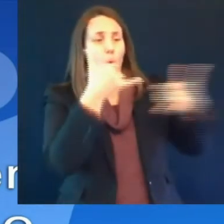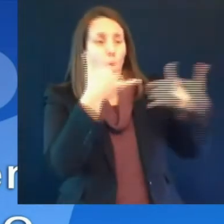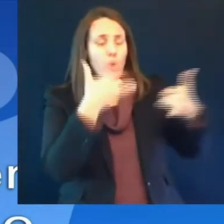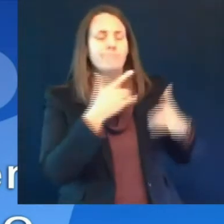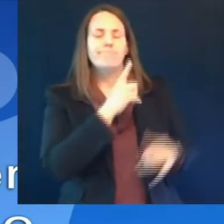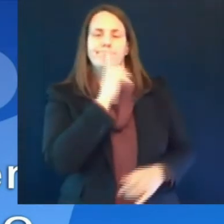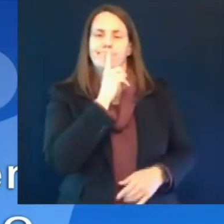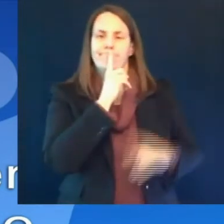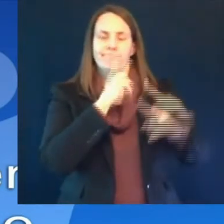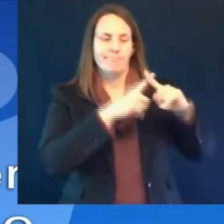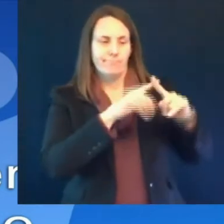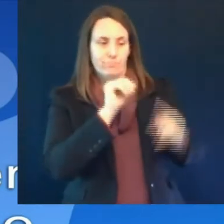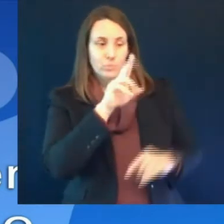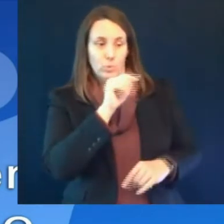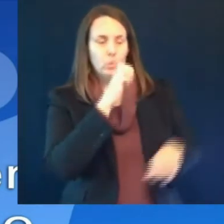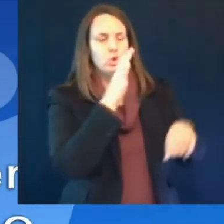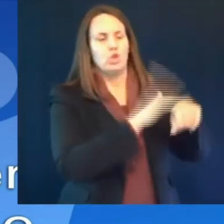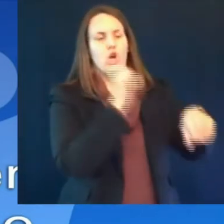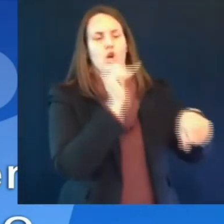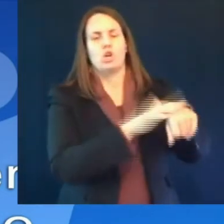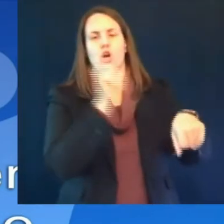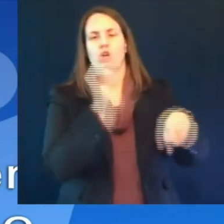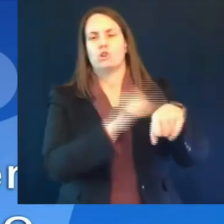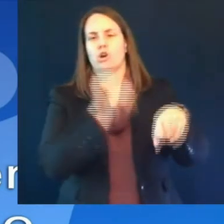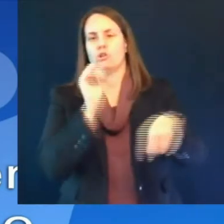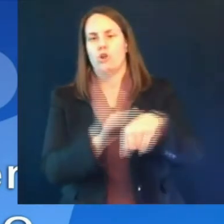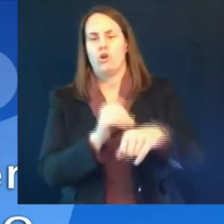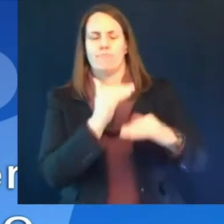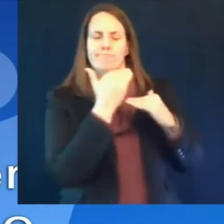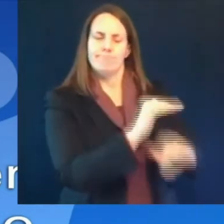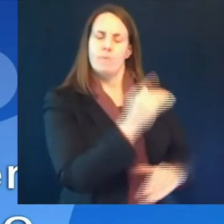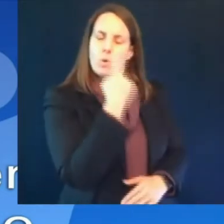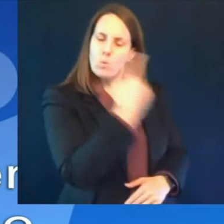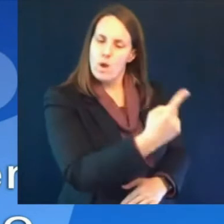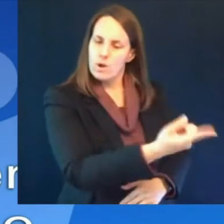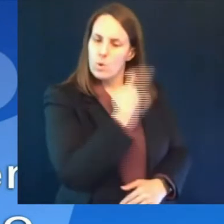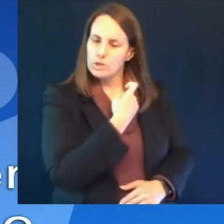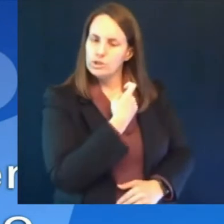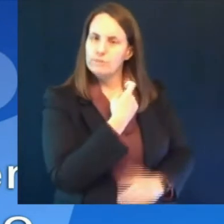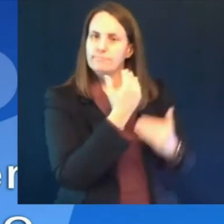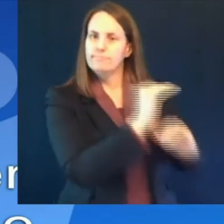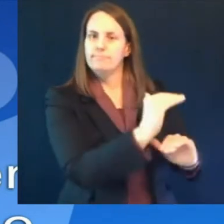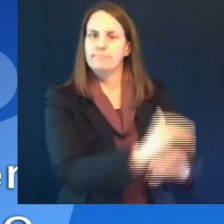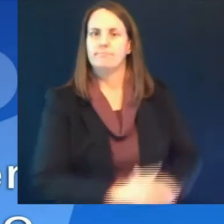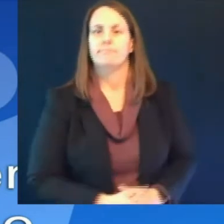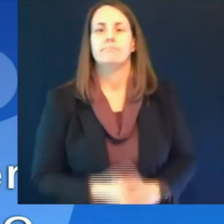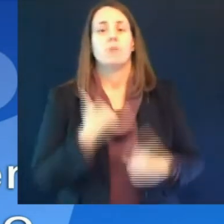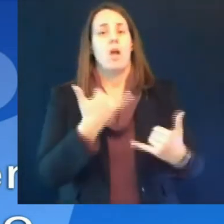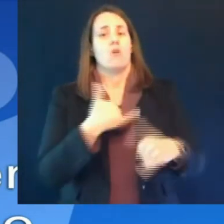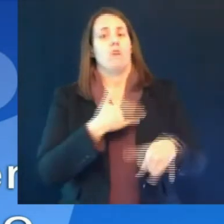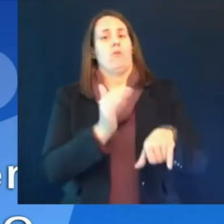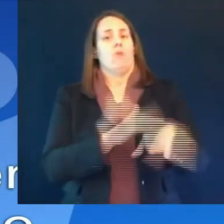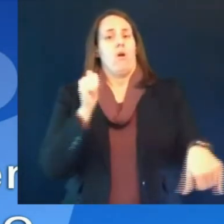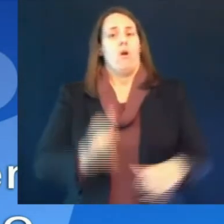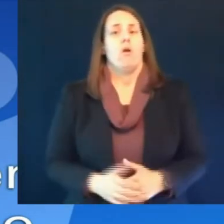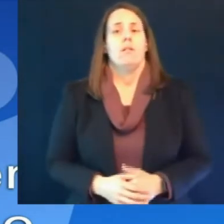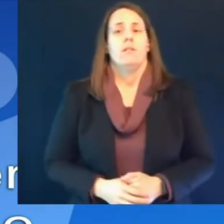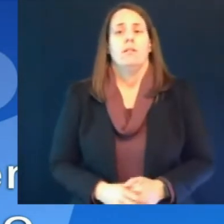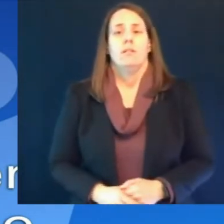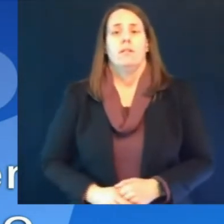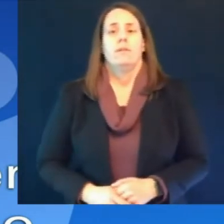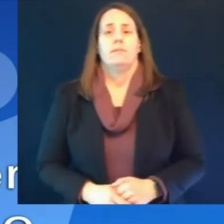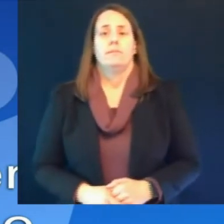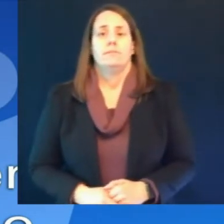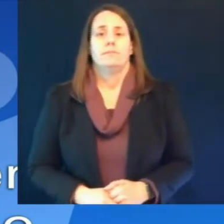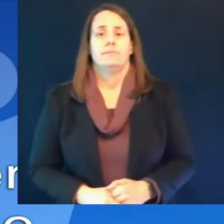and in the interest of time please one question per reporter and we'll begin this afternoon with rob sussman from wtaq